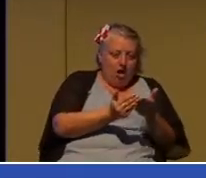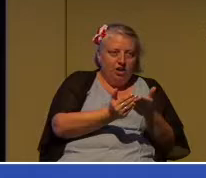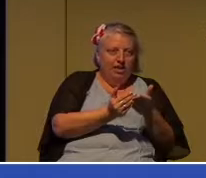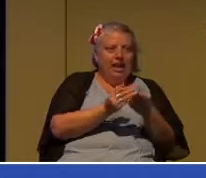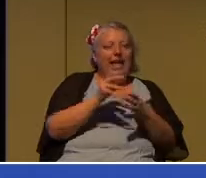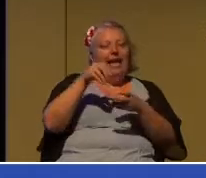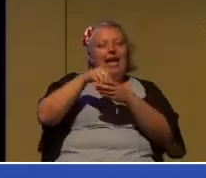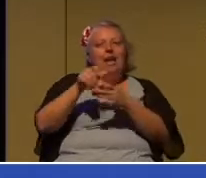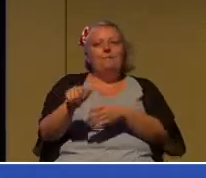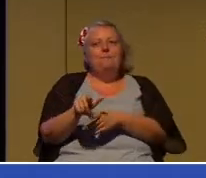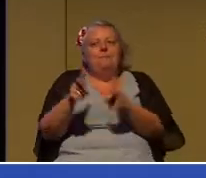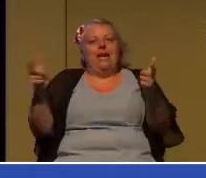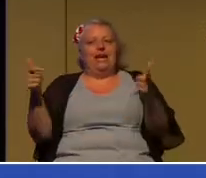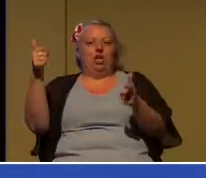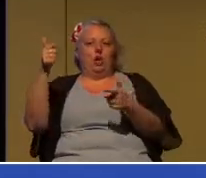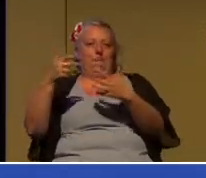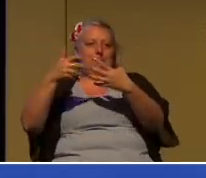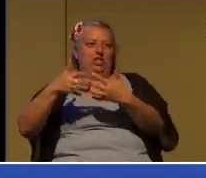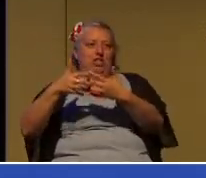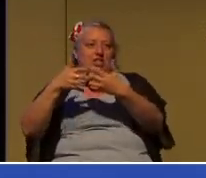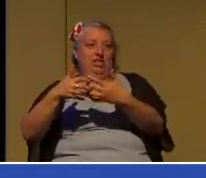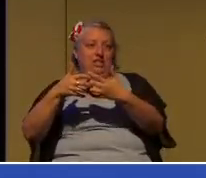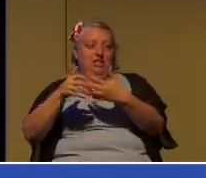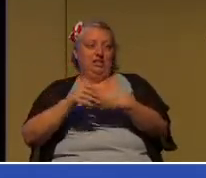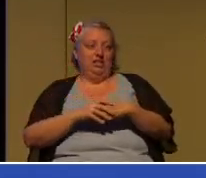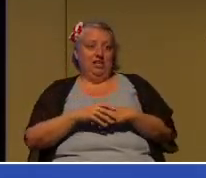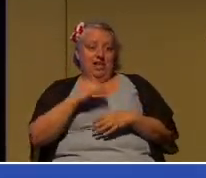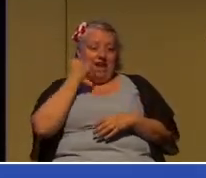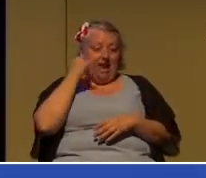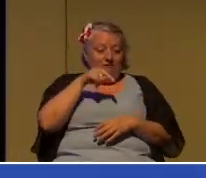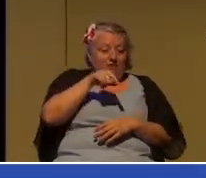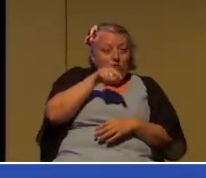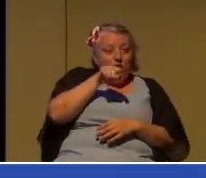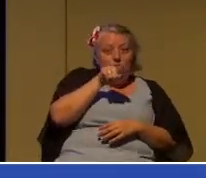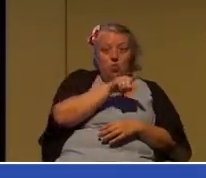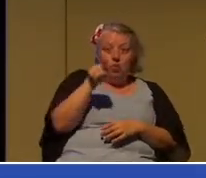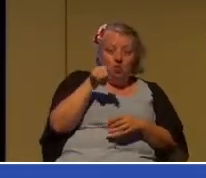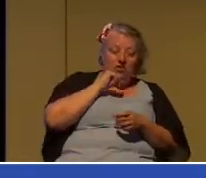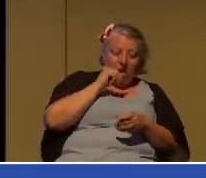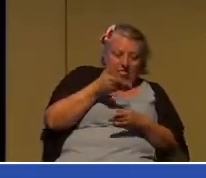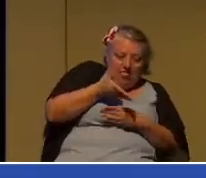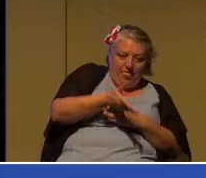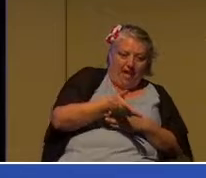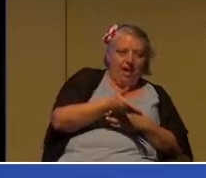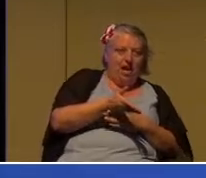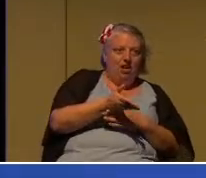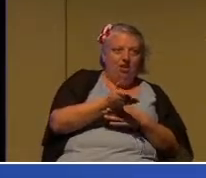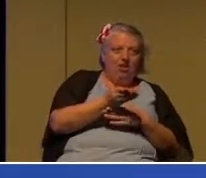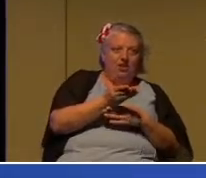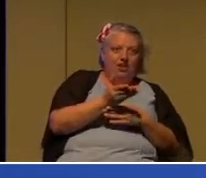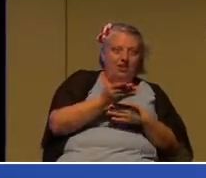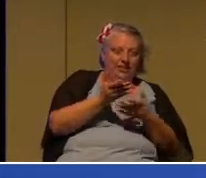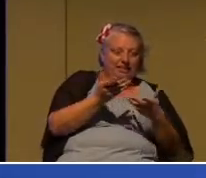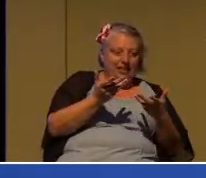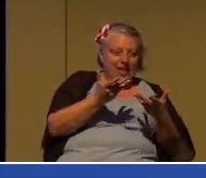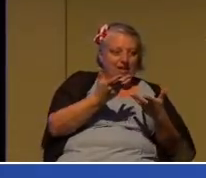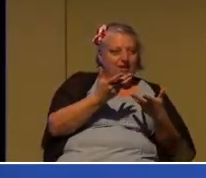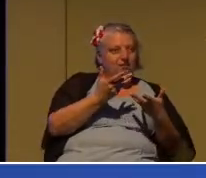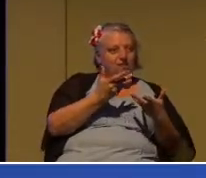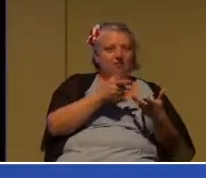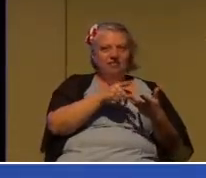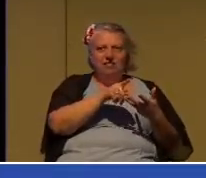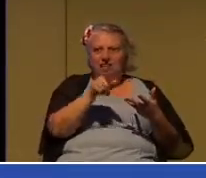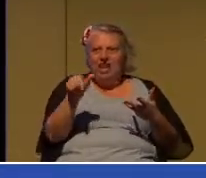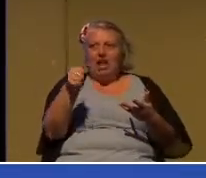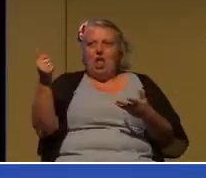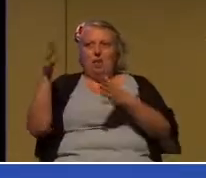your job, the rest of the machine grinds to a halt, somebody else has to step in there and